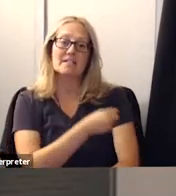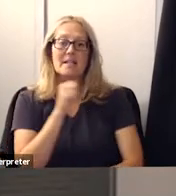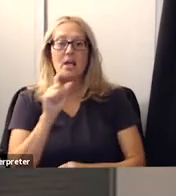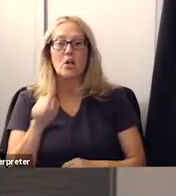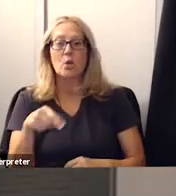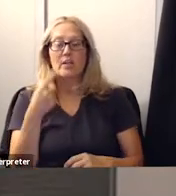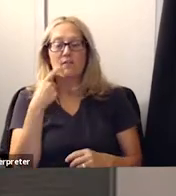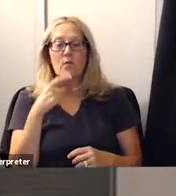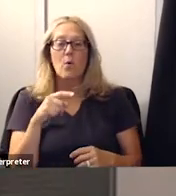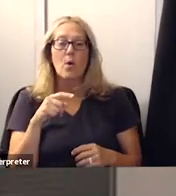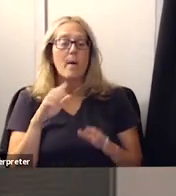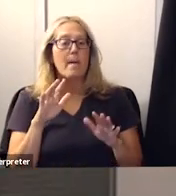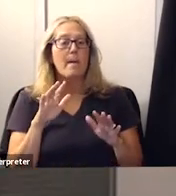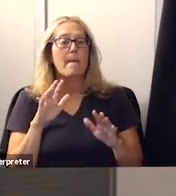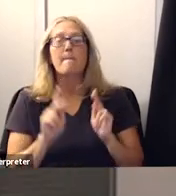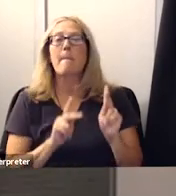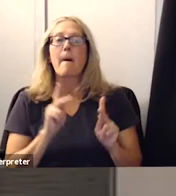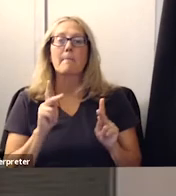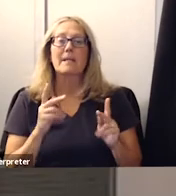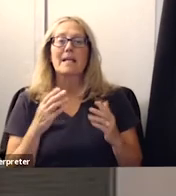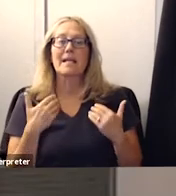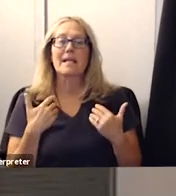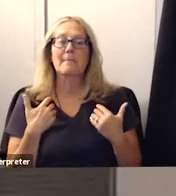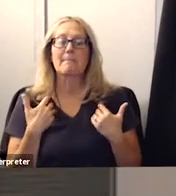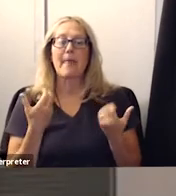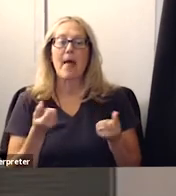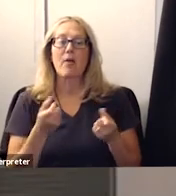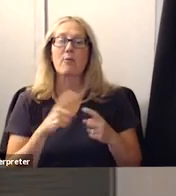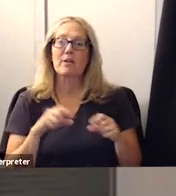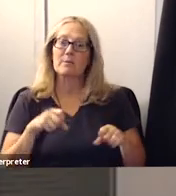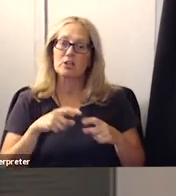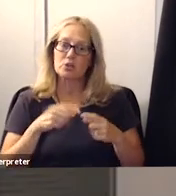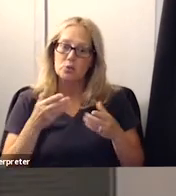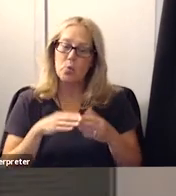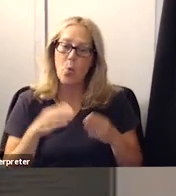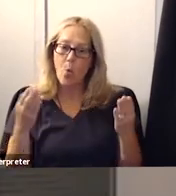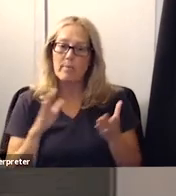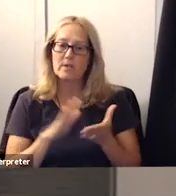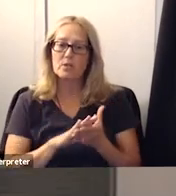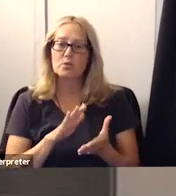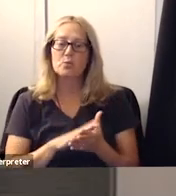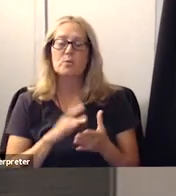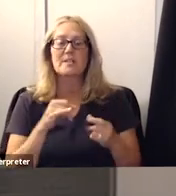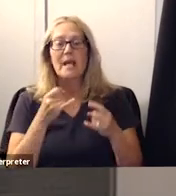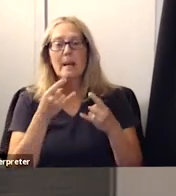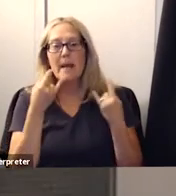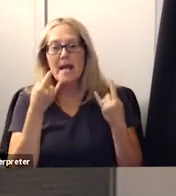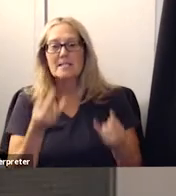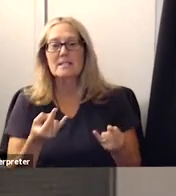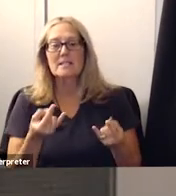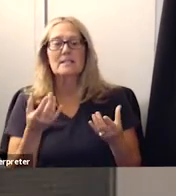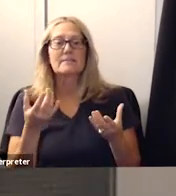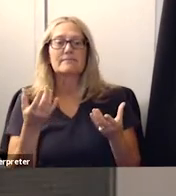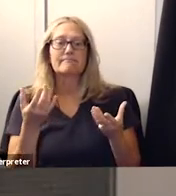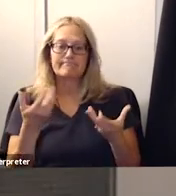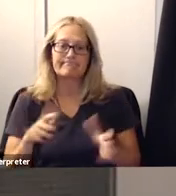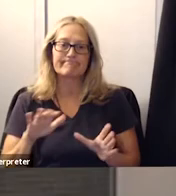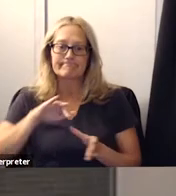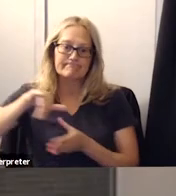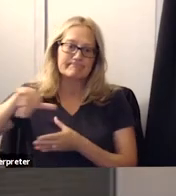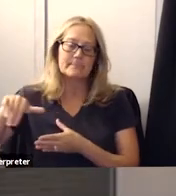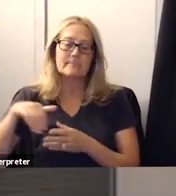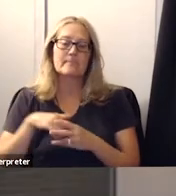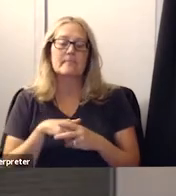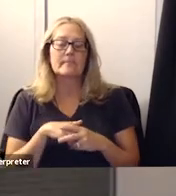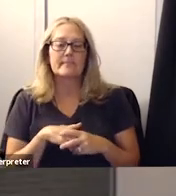health but for the potential to open up schools and um allow this mask mandate to um be lessened